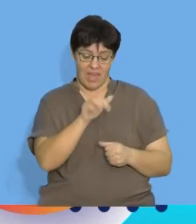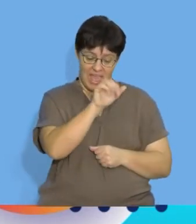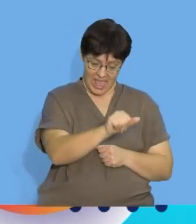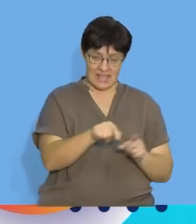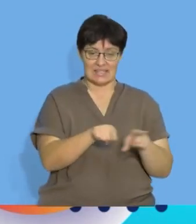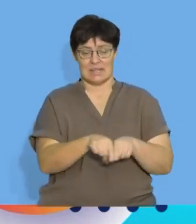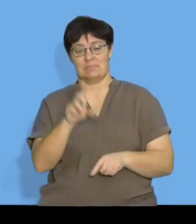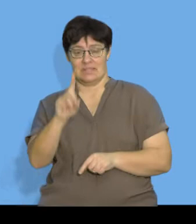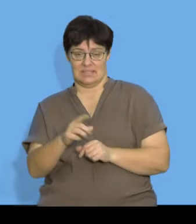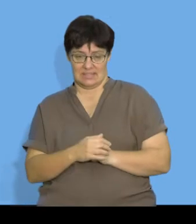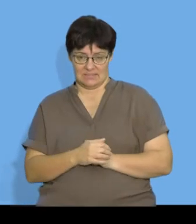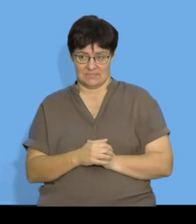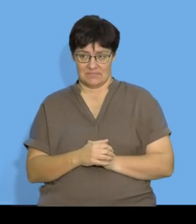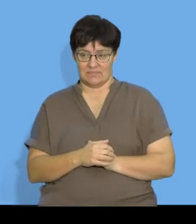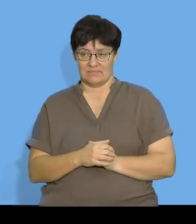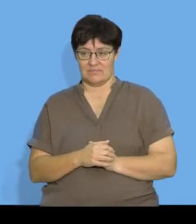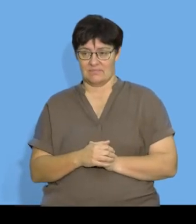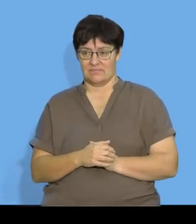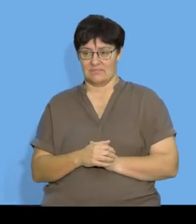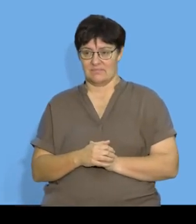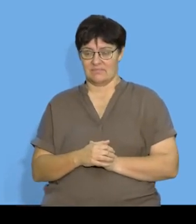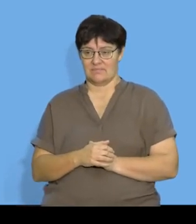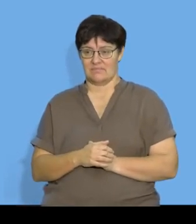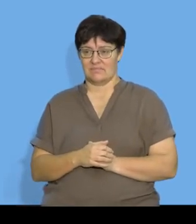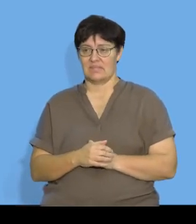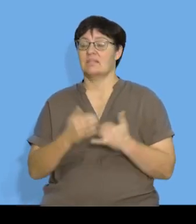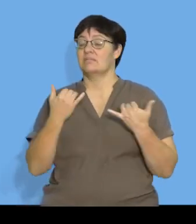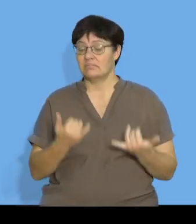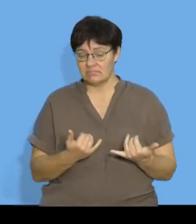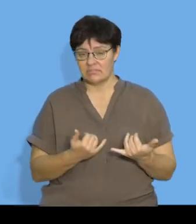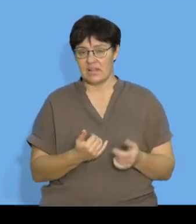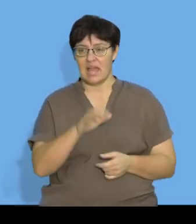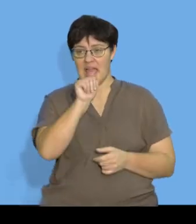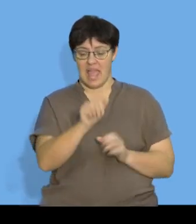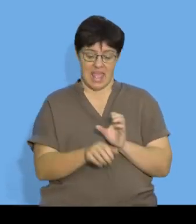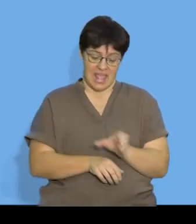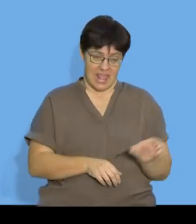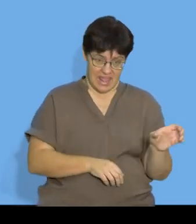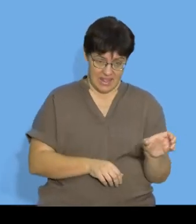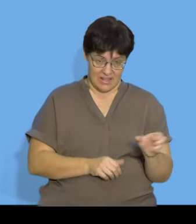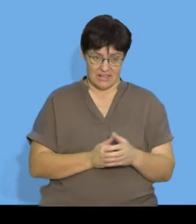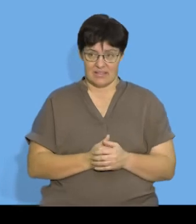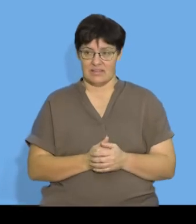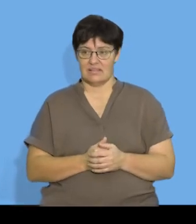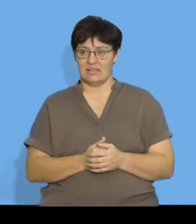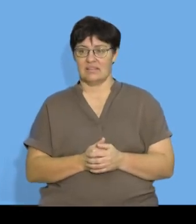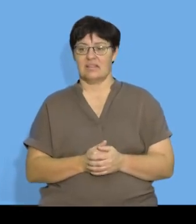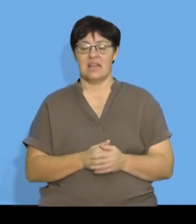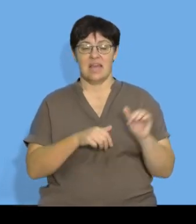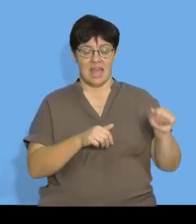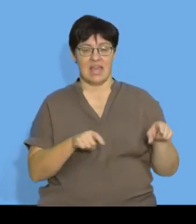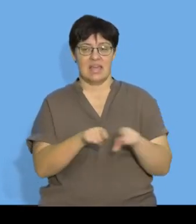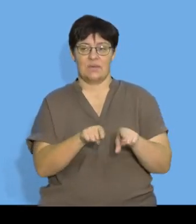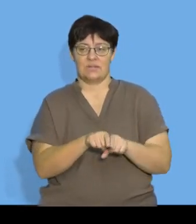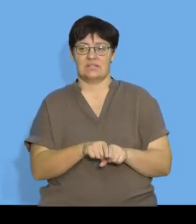to the board so I am going to isolate A on this side of the board so I'm going to have A is equal to 16